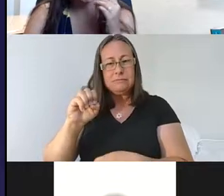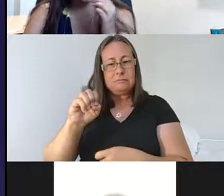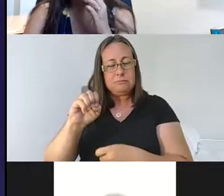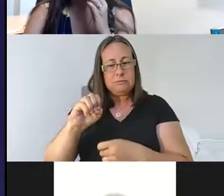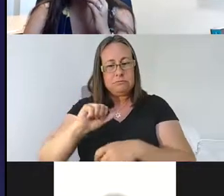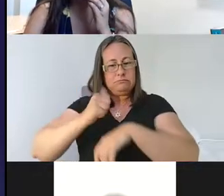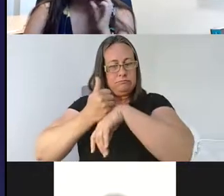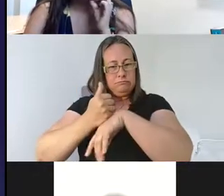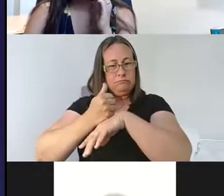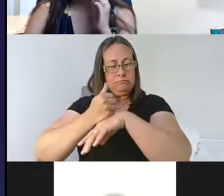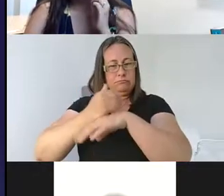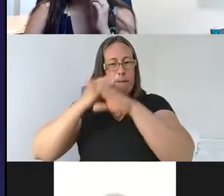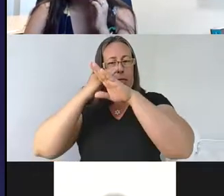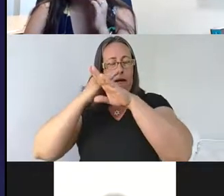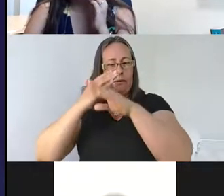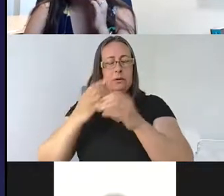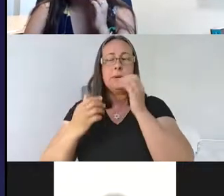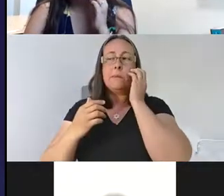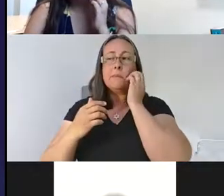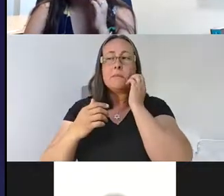were visualizing blood vessels, um,